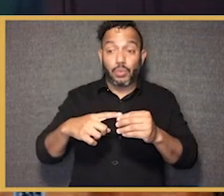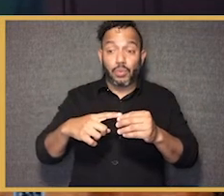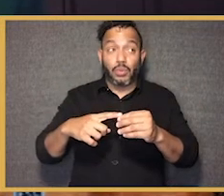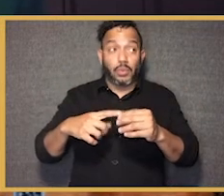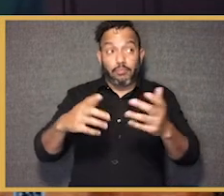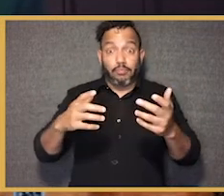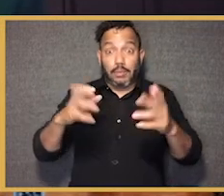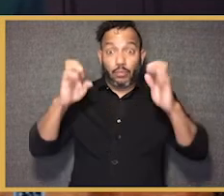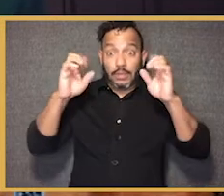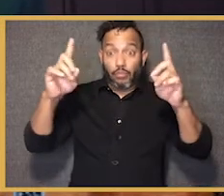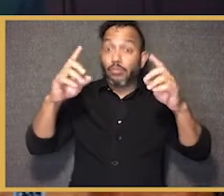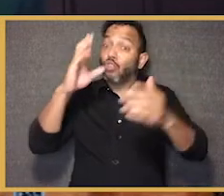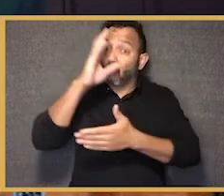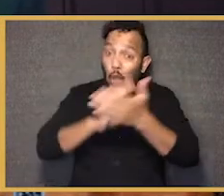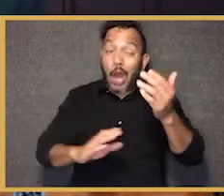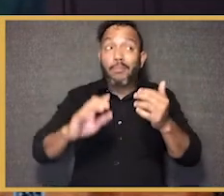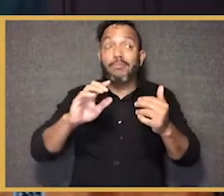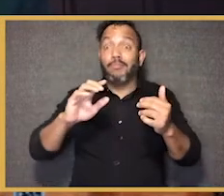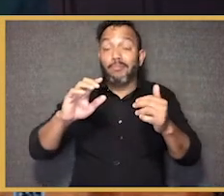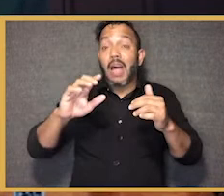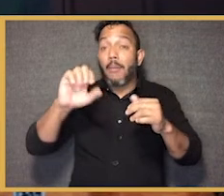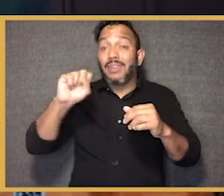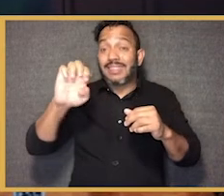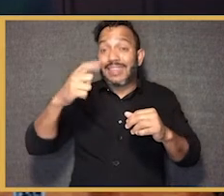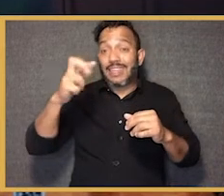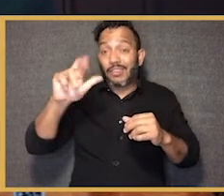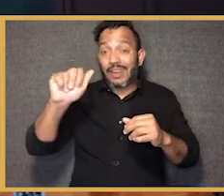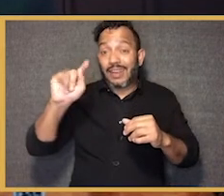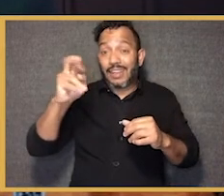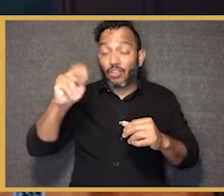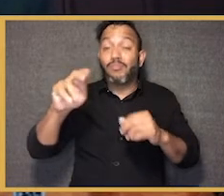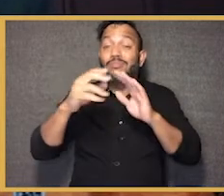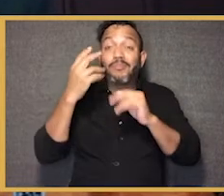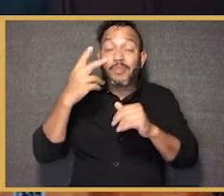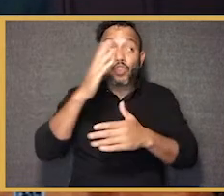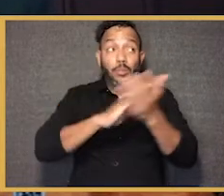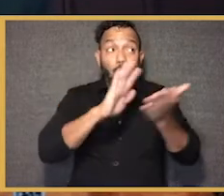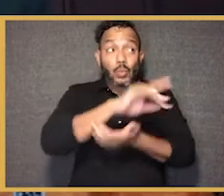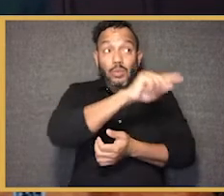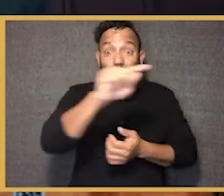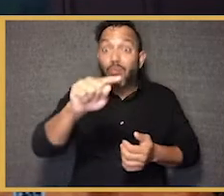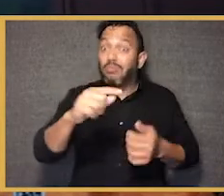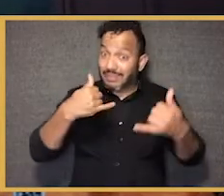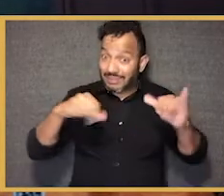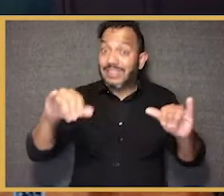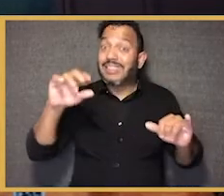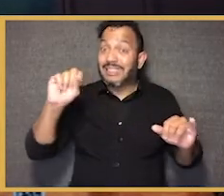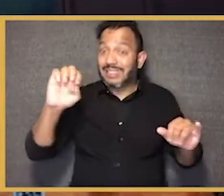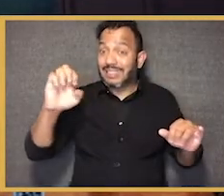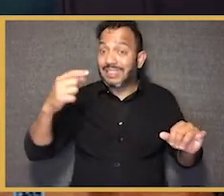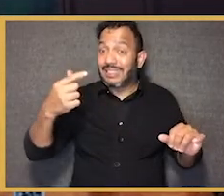Indeed, in many communities around the country, schools are more segregated by race and by class.